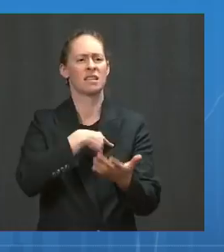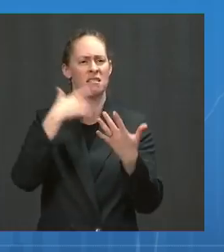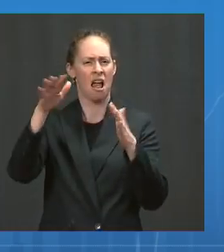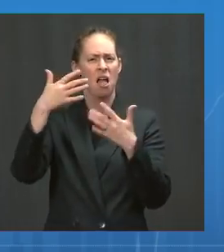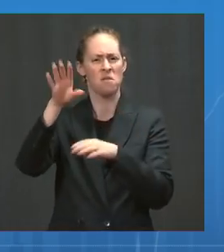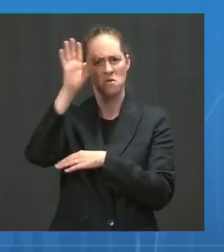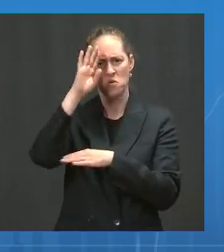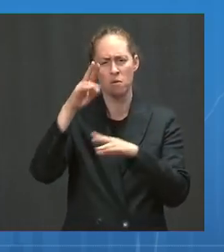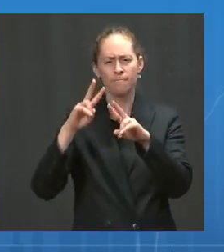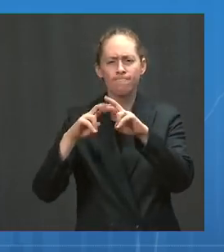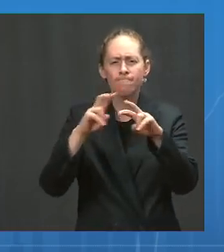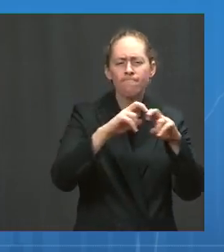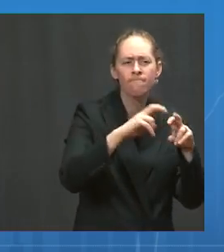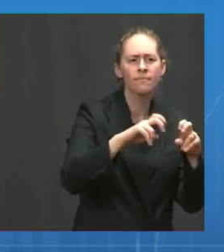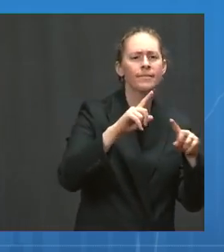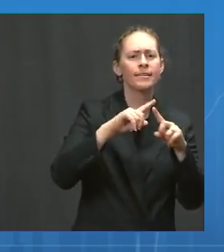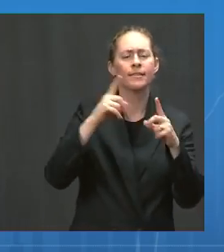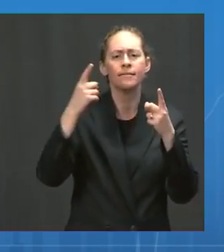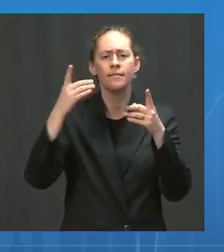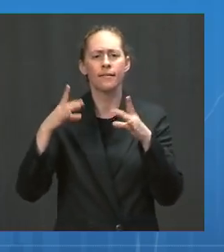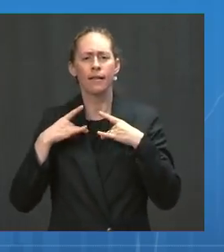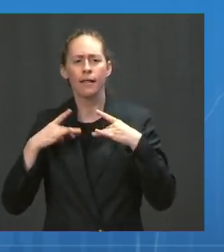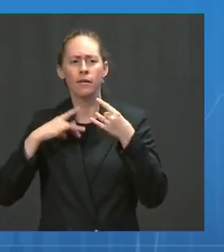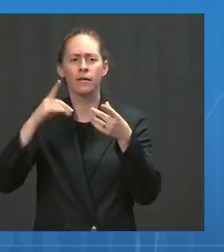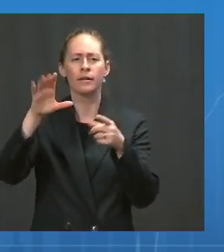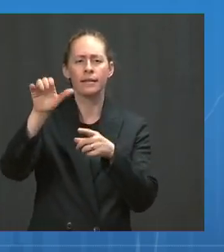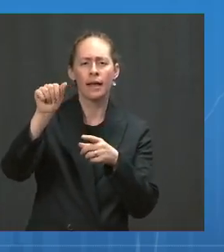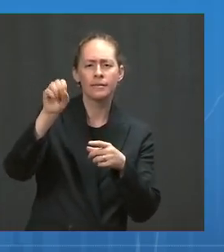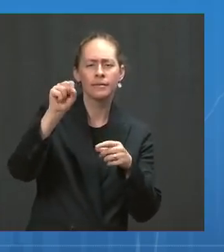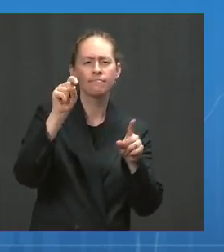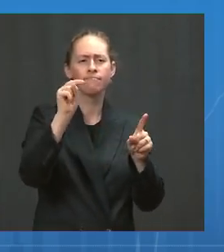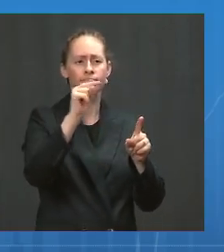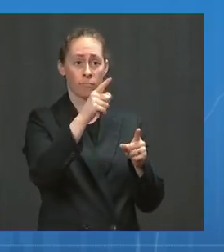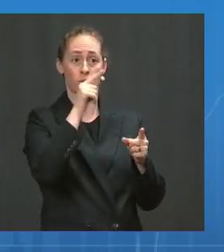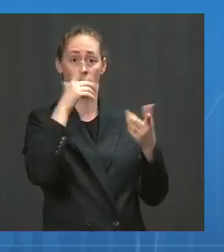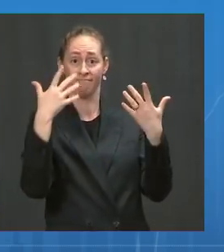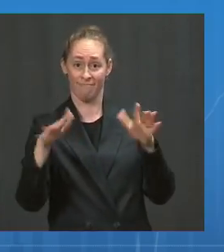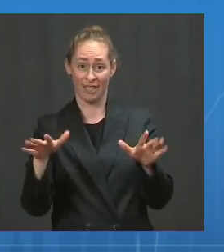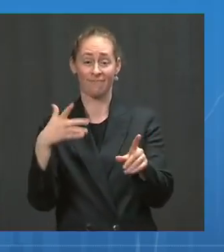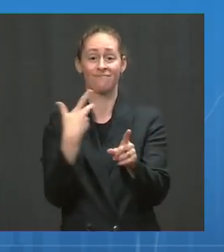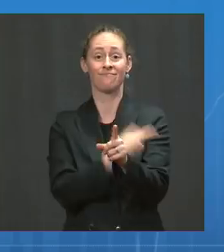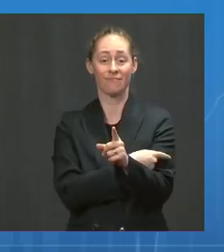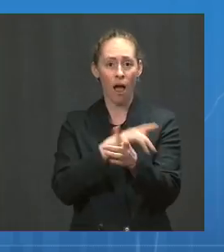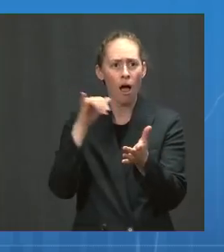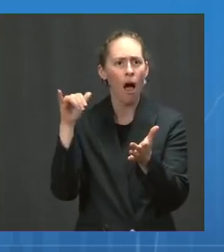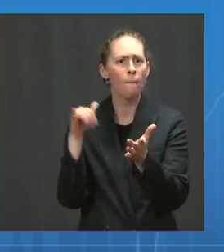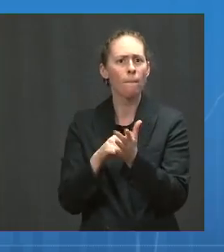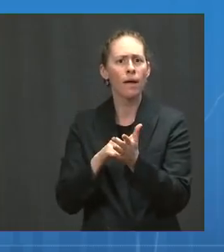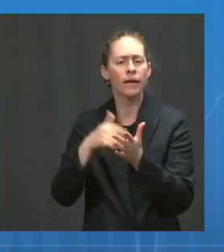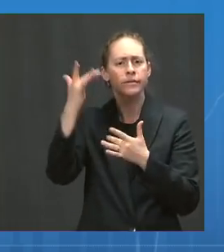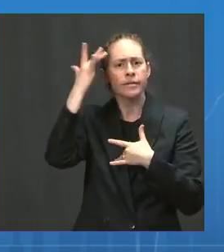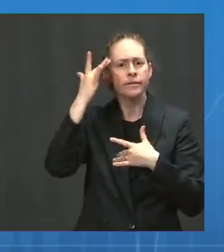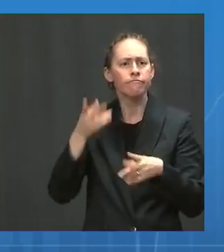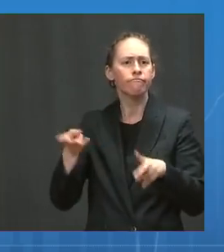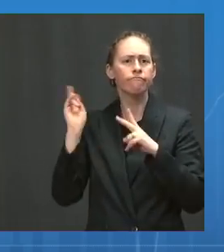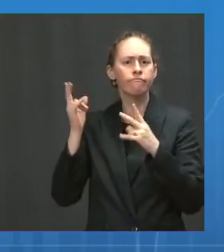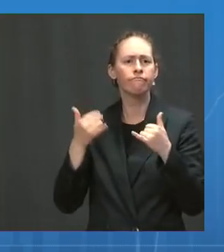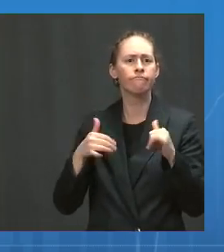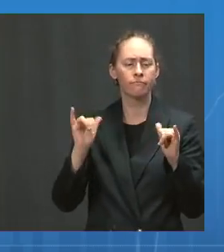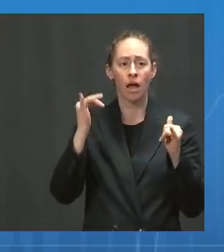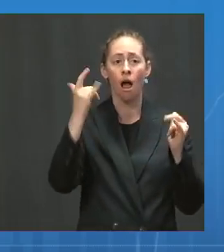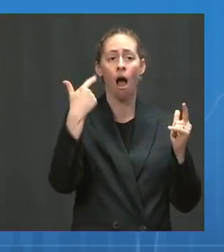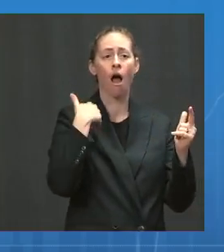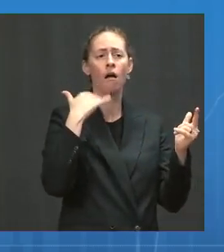if you are vaccinated and you get infected and you compare that person, if you're an